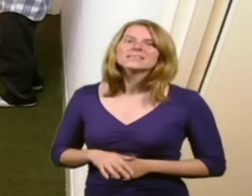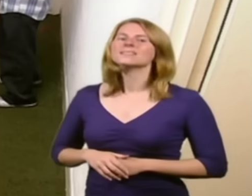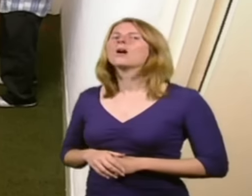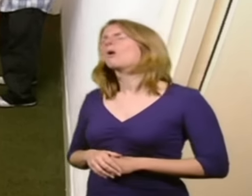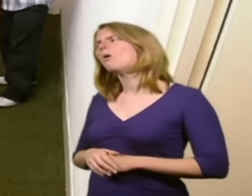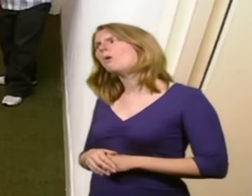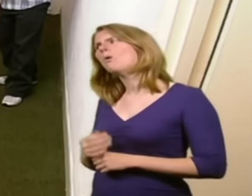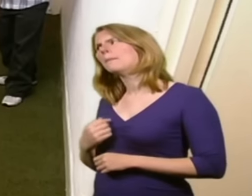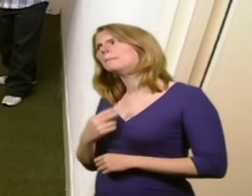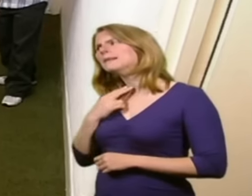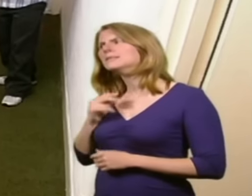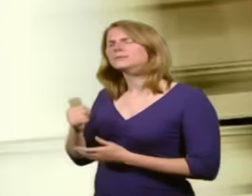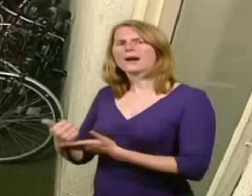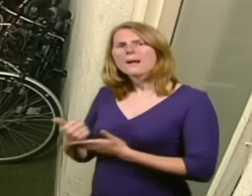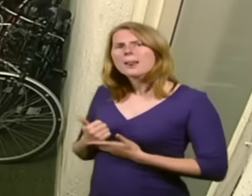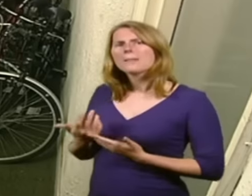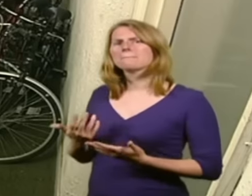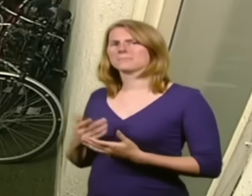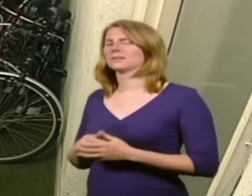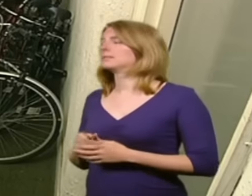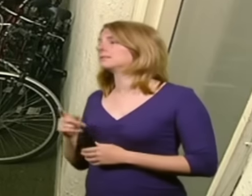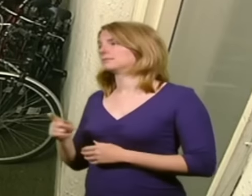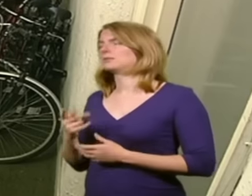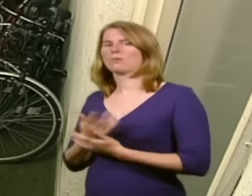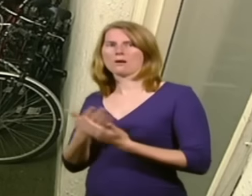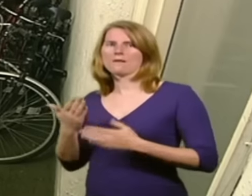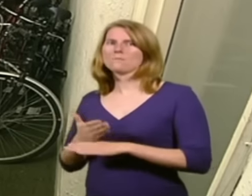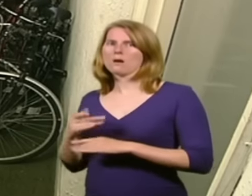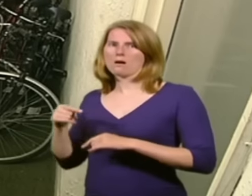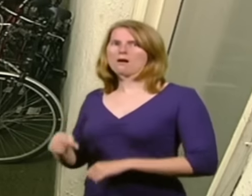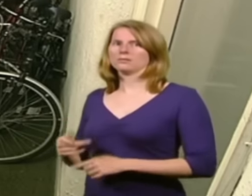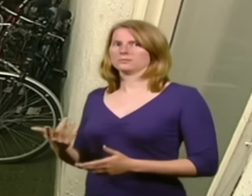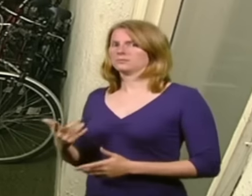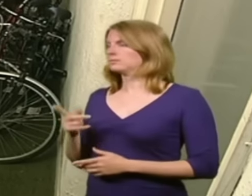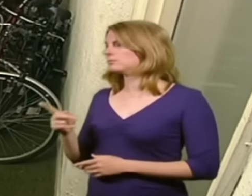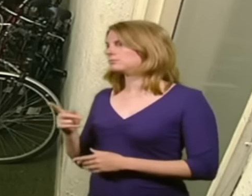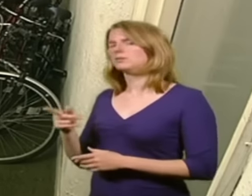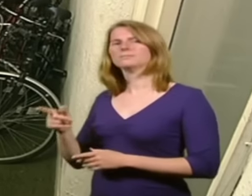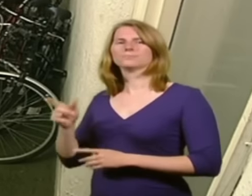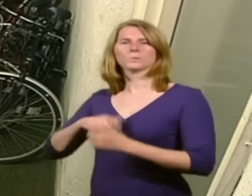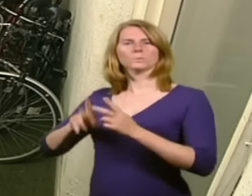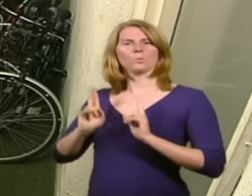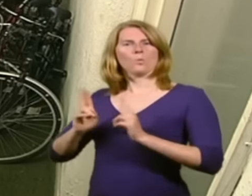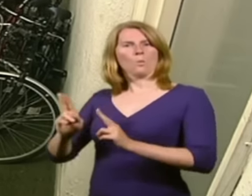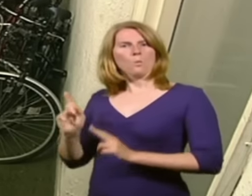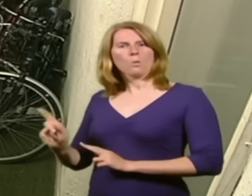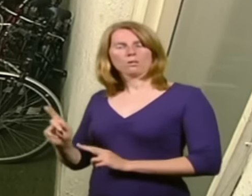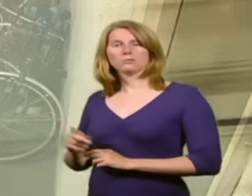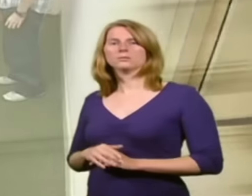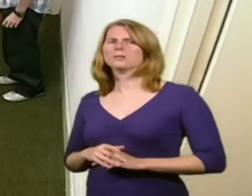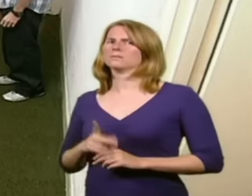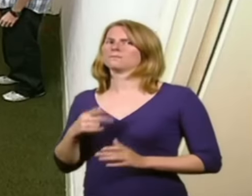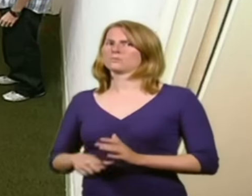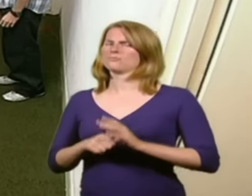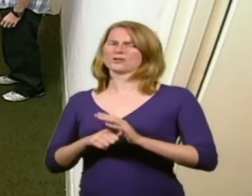a lot of work here, starting with the hall. Even the hall, this is the communal hall, it's not even the flat. Yeah, but those first impressions do count, so we cleared out all the